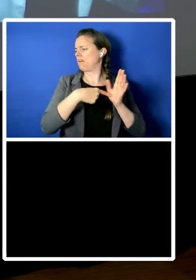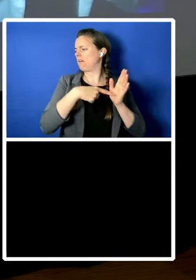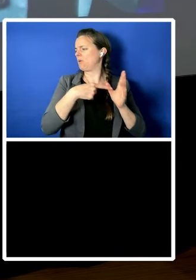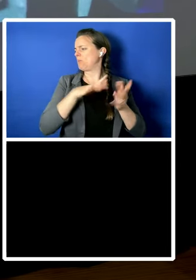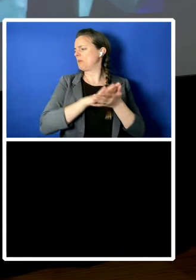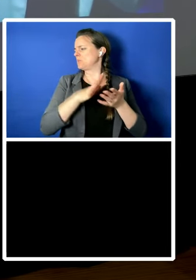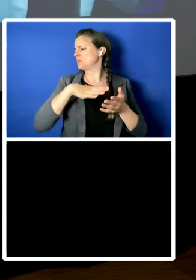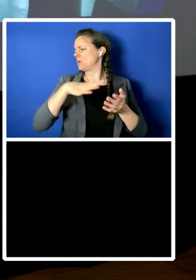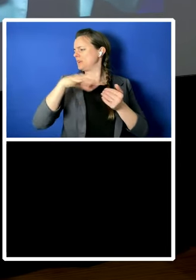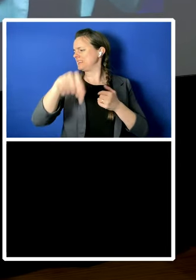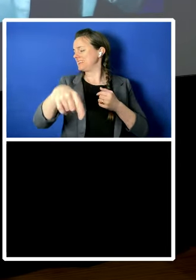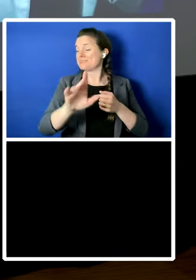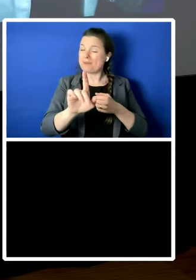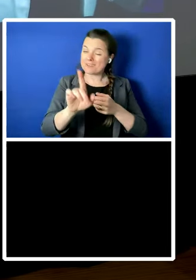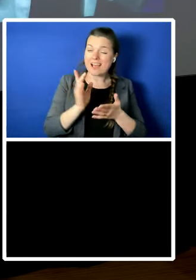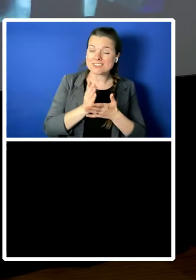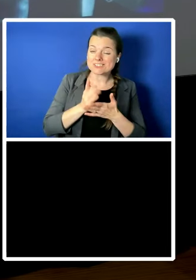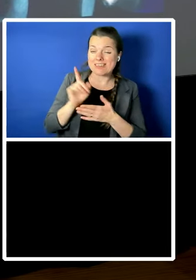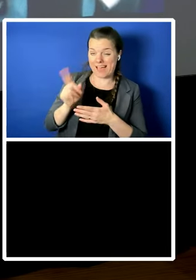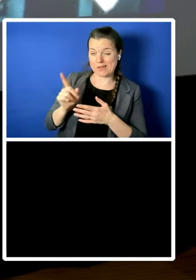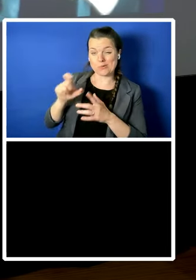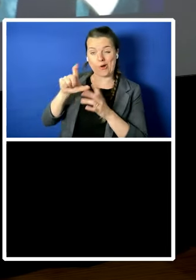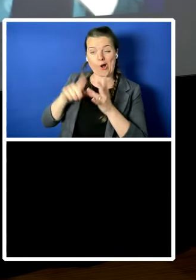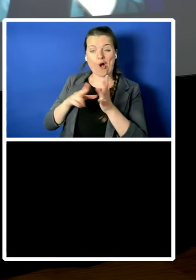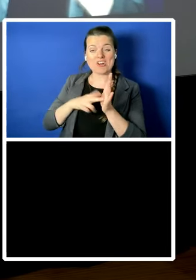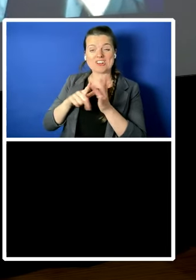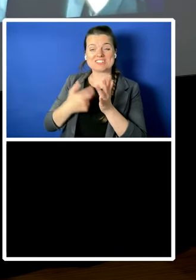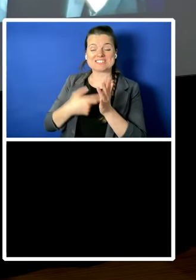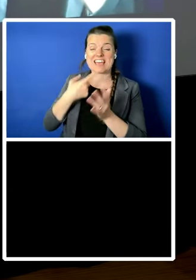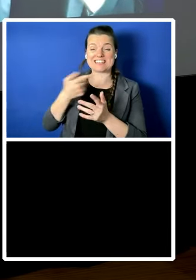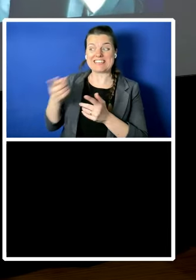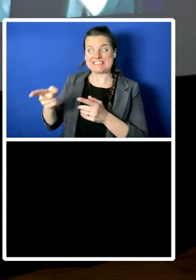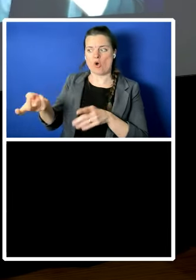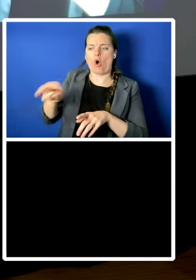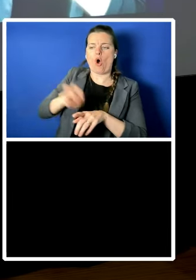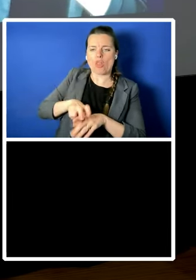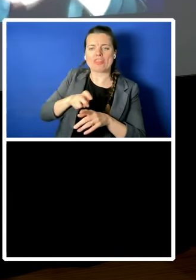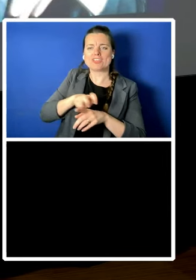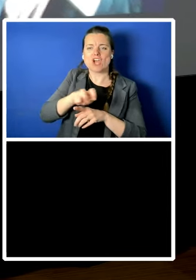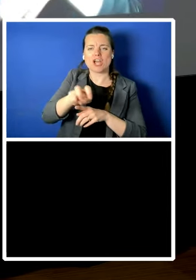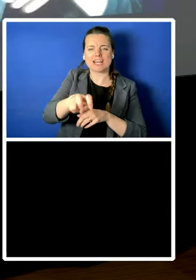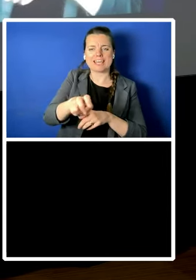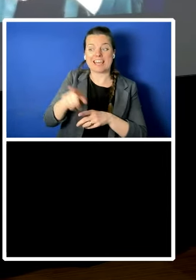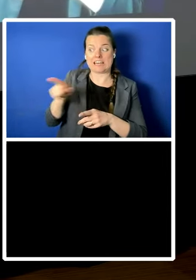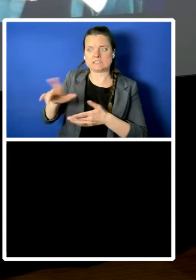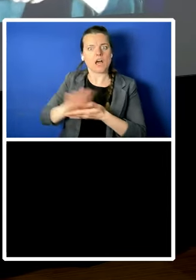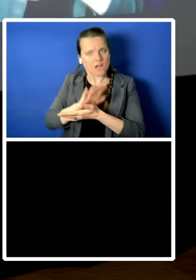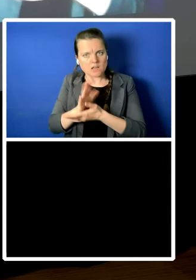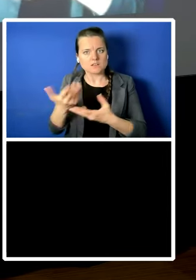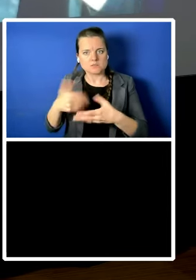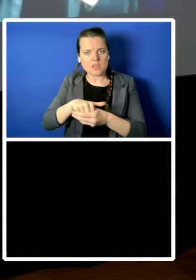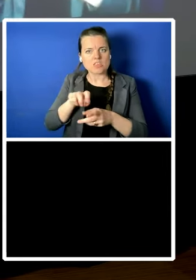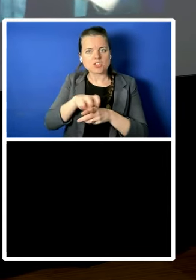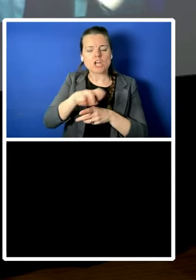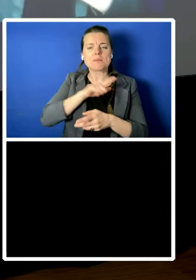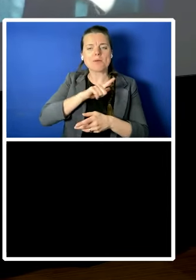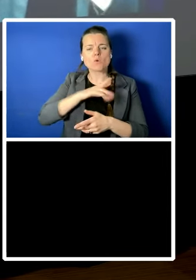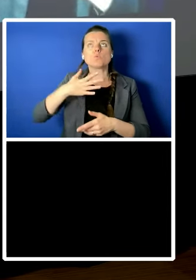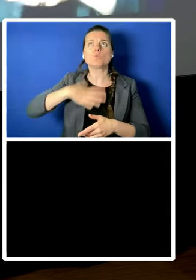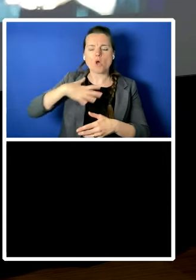said we're on this journey and he's prepared to be on this journey because we want to we want this to be a progressive